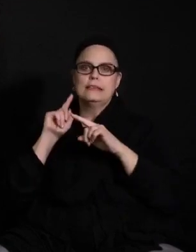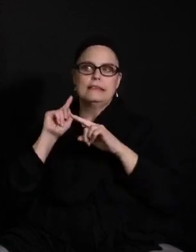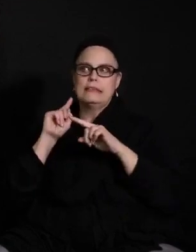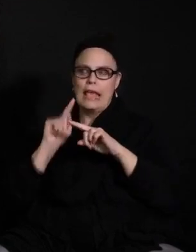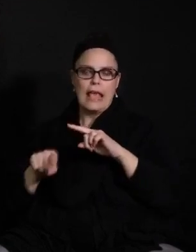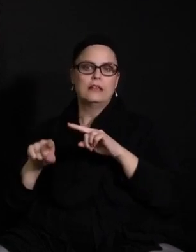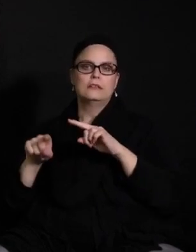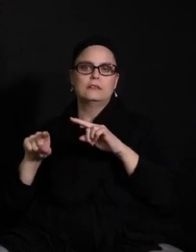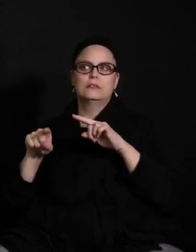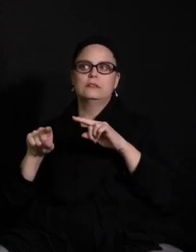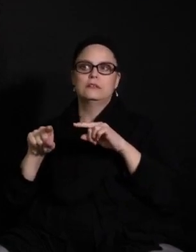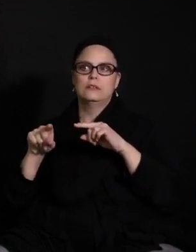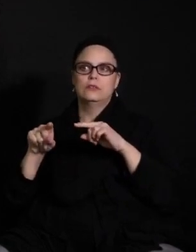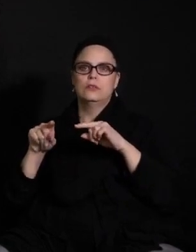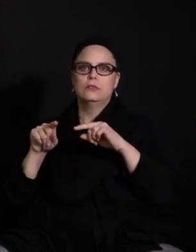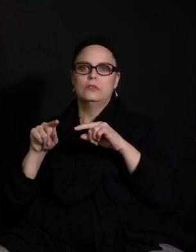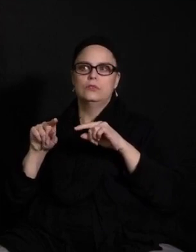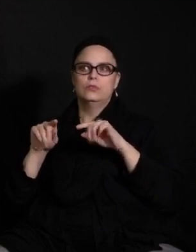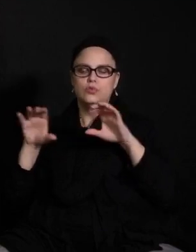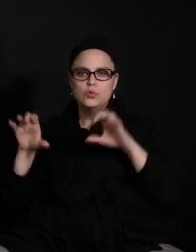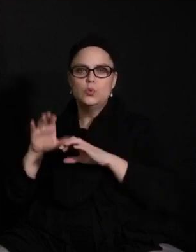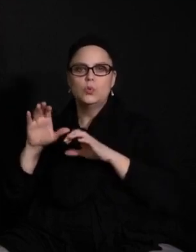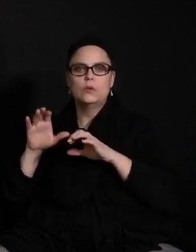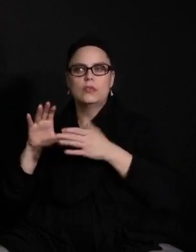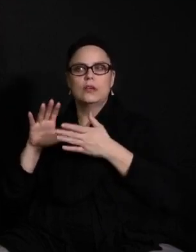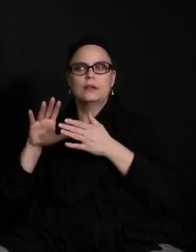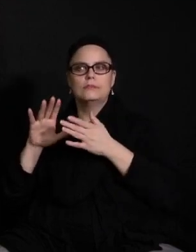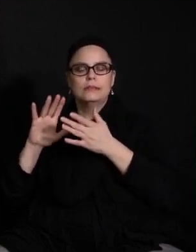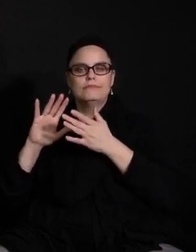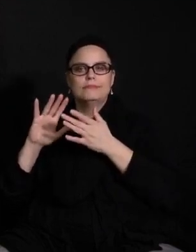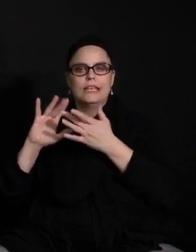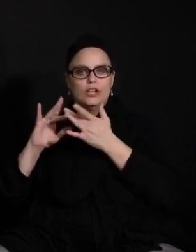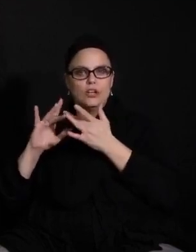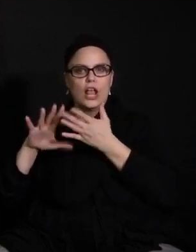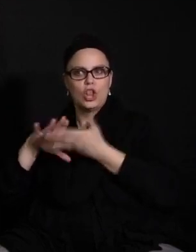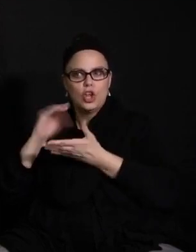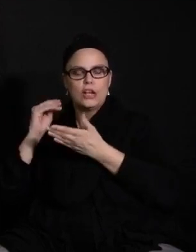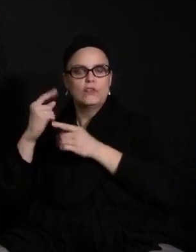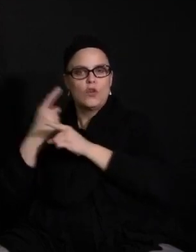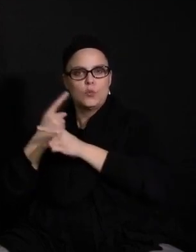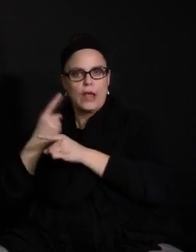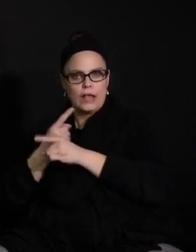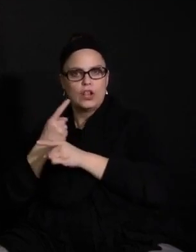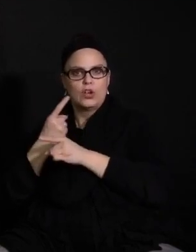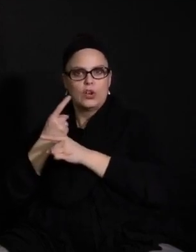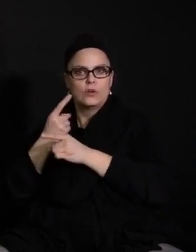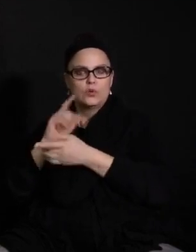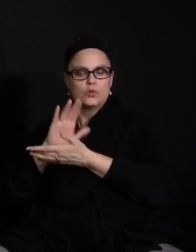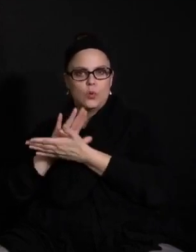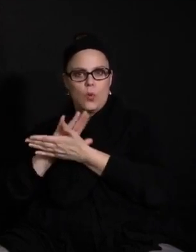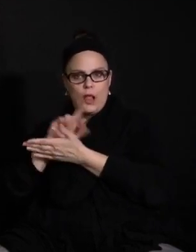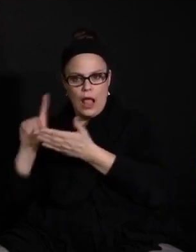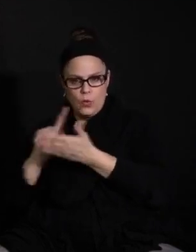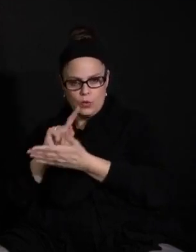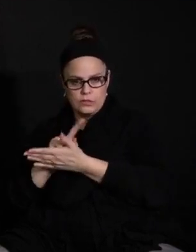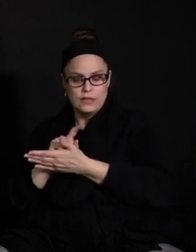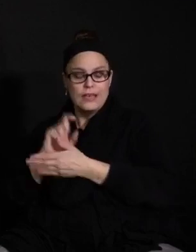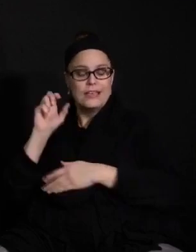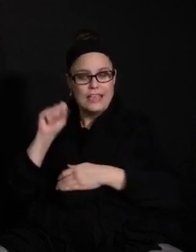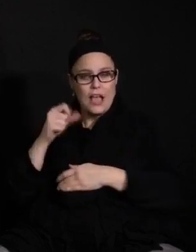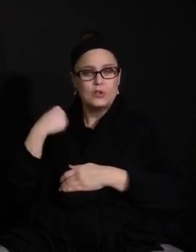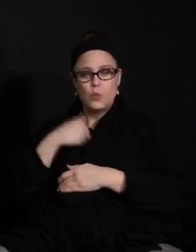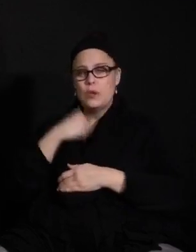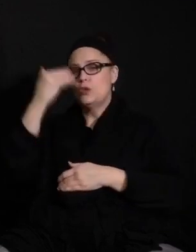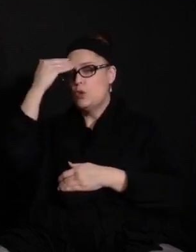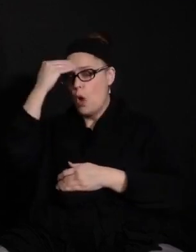distance learning during the typical school hours. So knowing that we do have students that are not attending regularly,